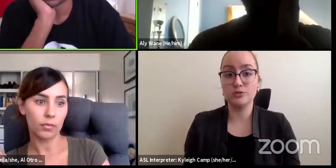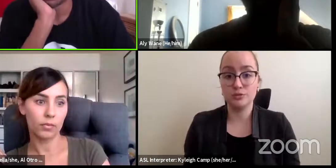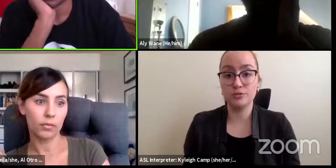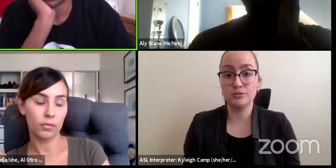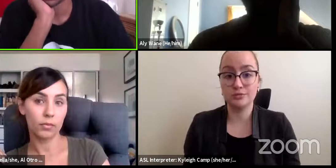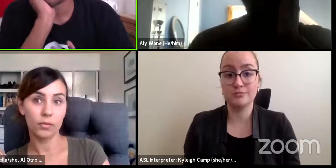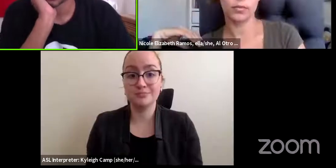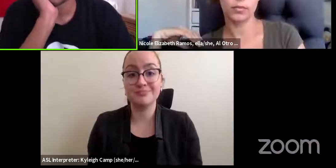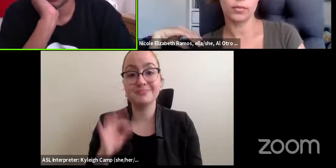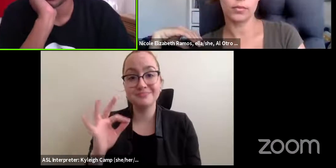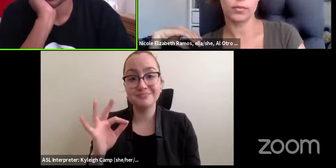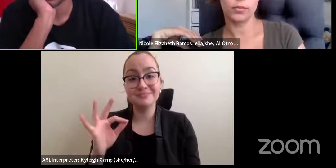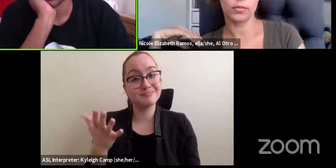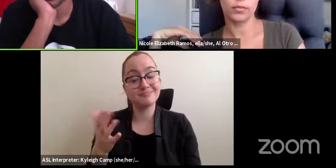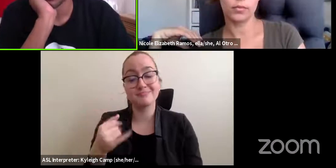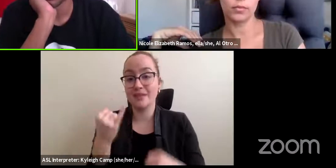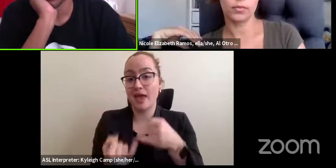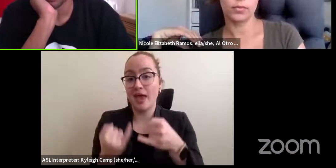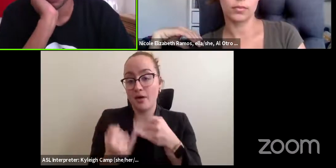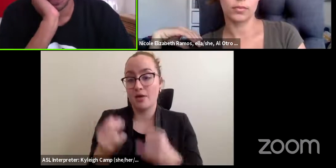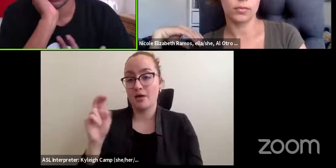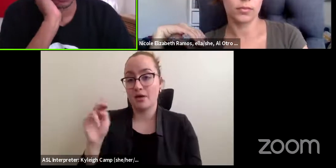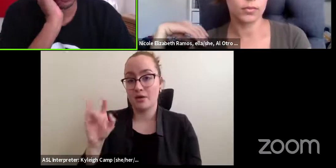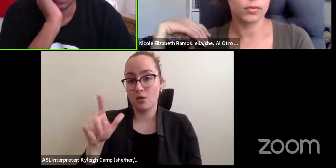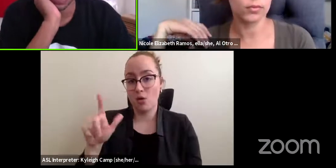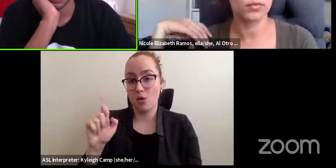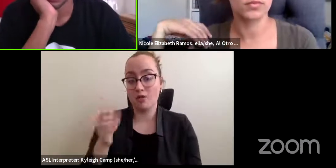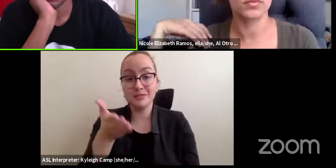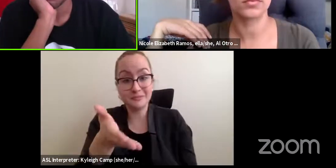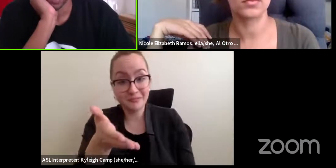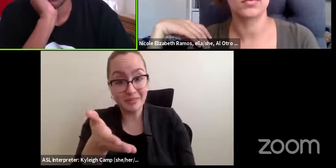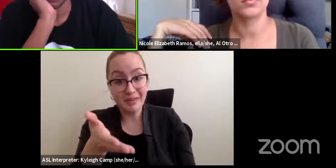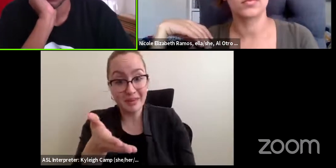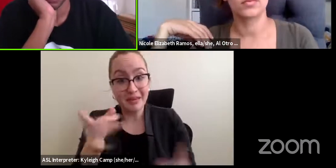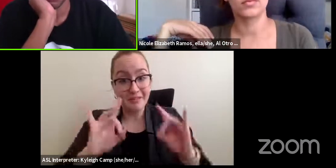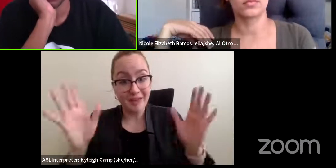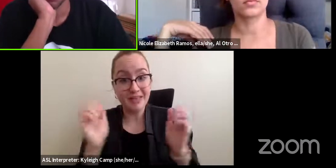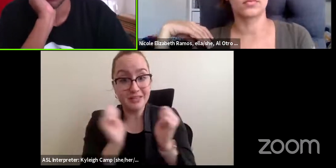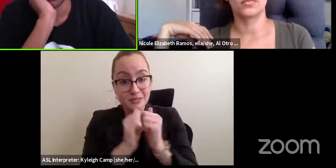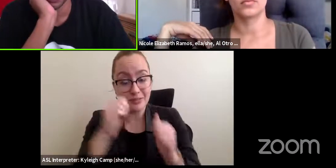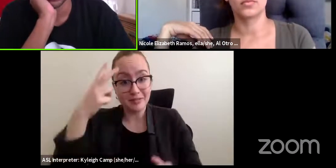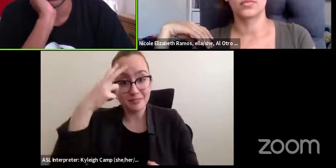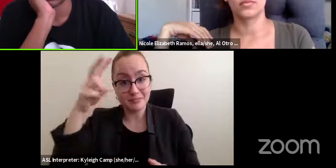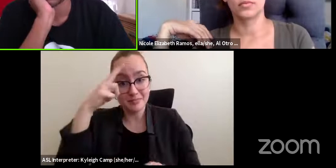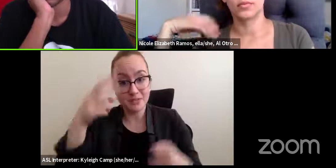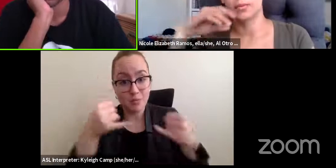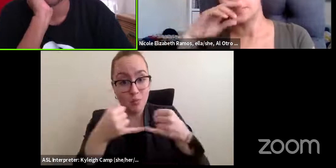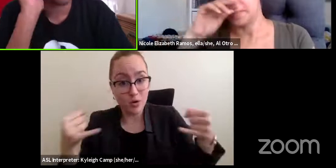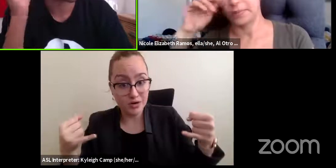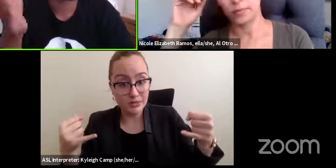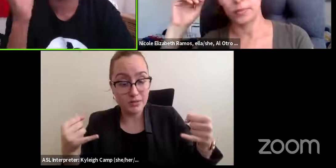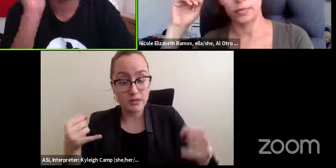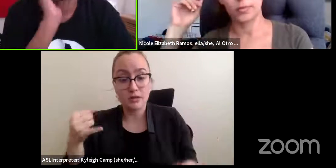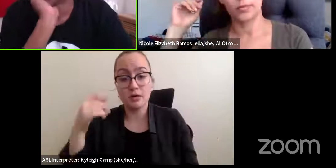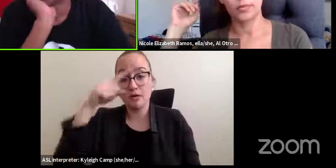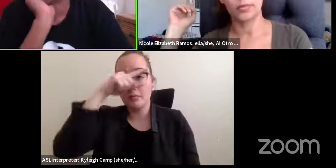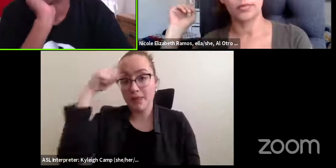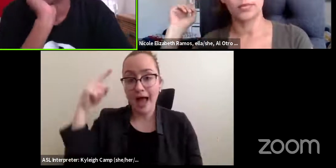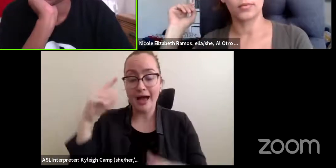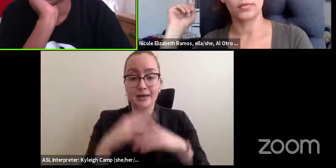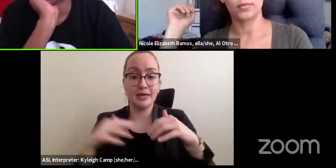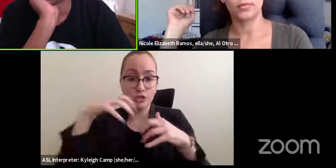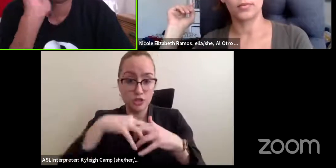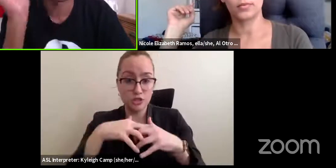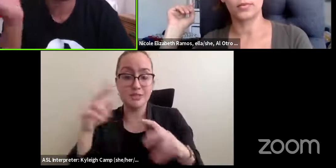shoot, I mean, the violence on the U.S.-Mexico border is essentially violence against colonized people, Black and Indigenous people. mean, tell us